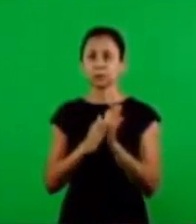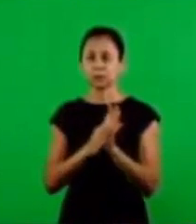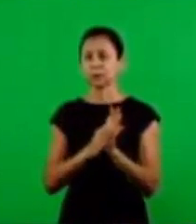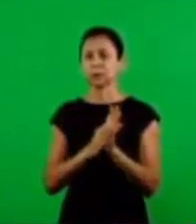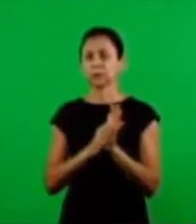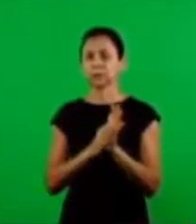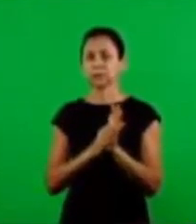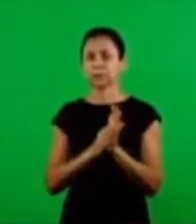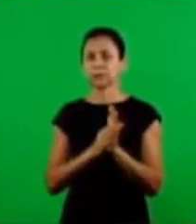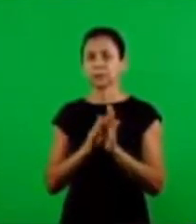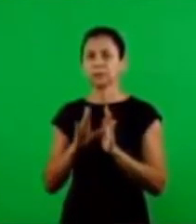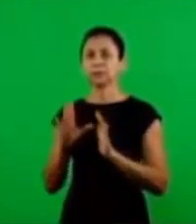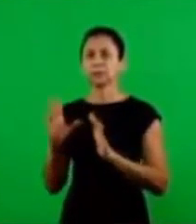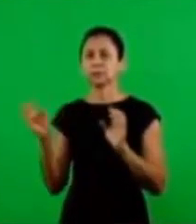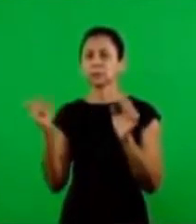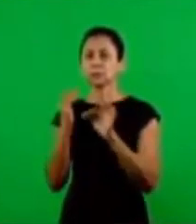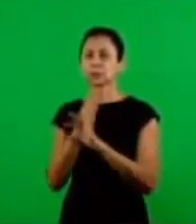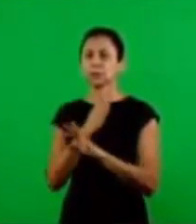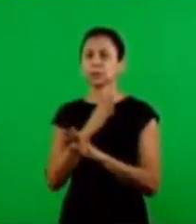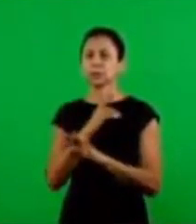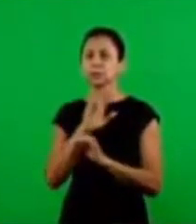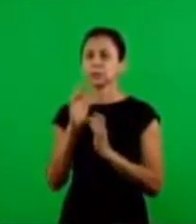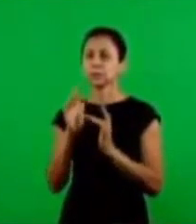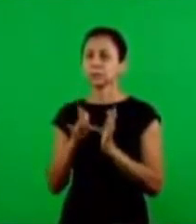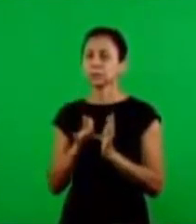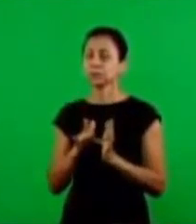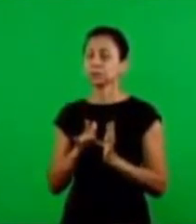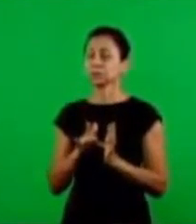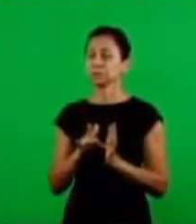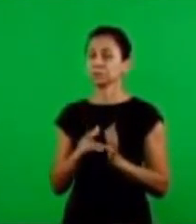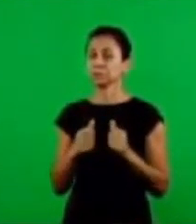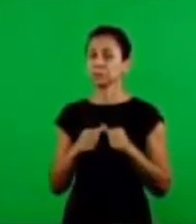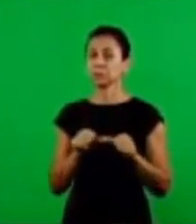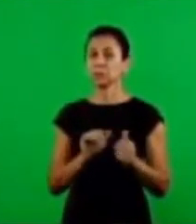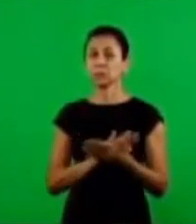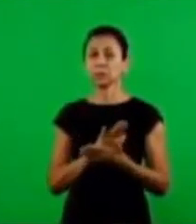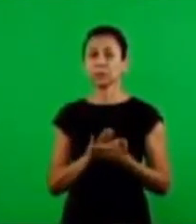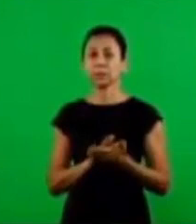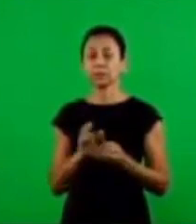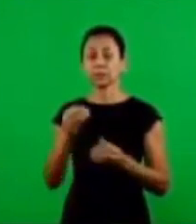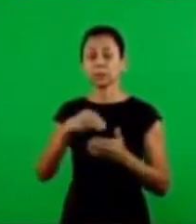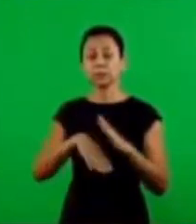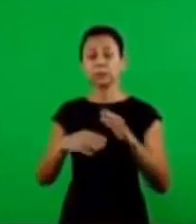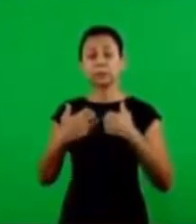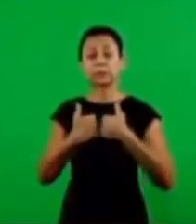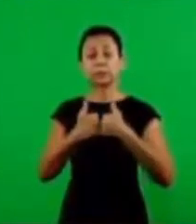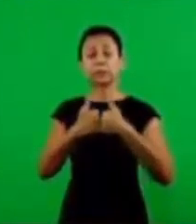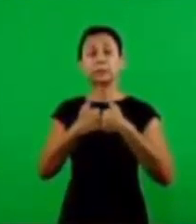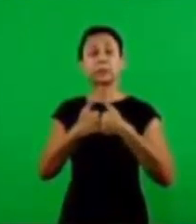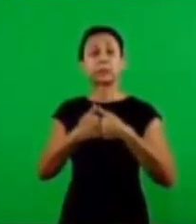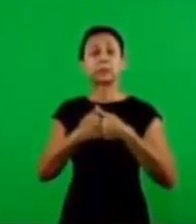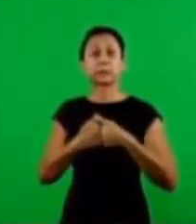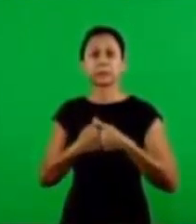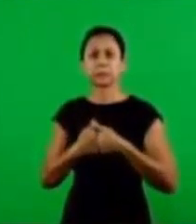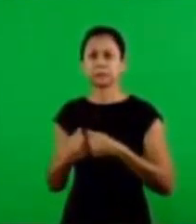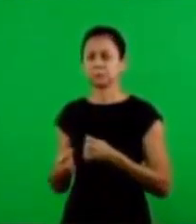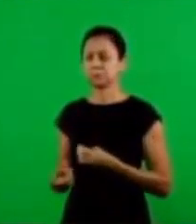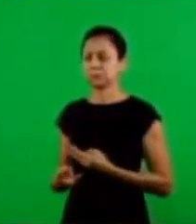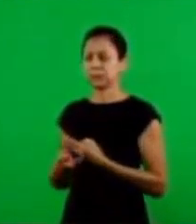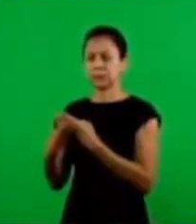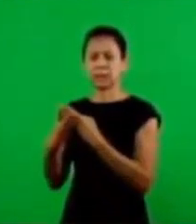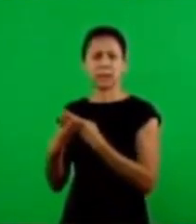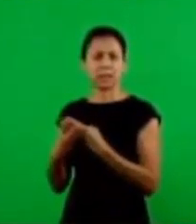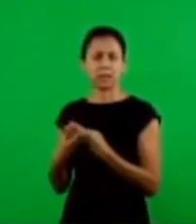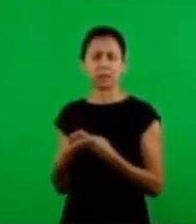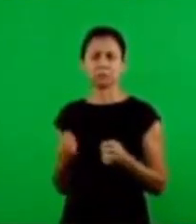name of the lord jesus so we're going to close showing the following what was inside of the ark that israel didn't see